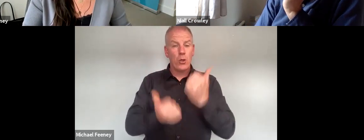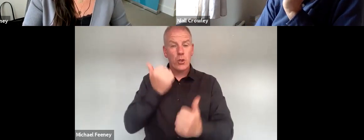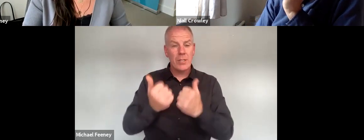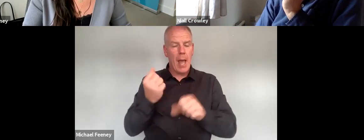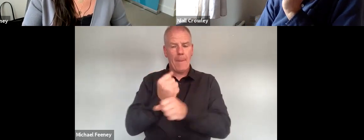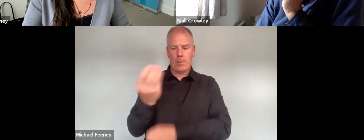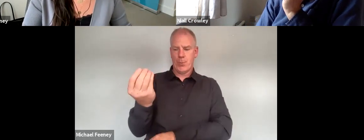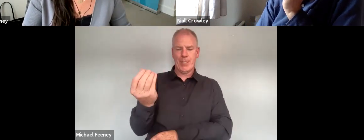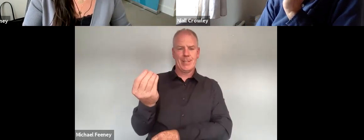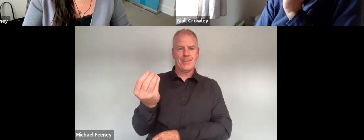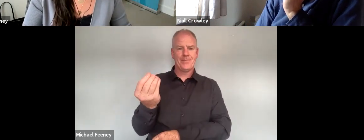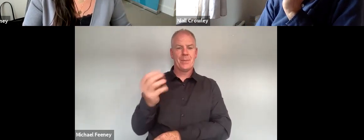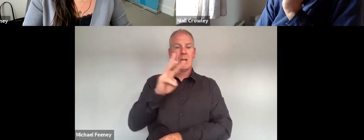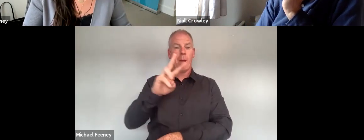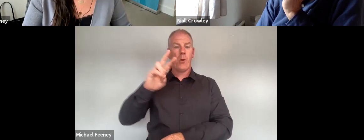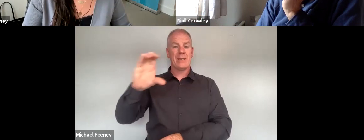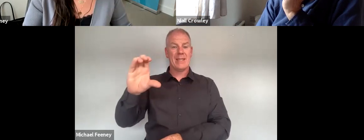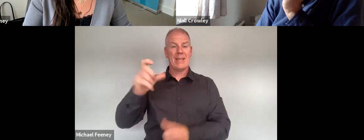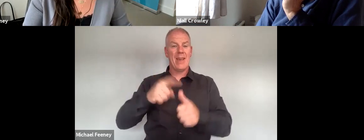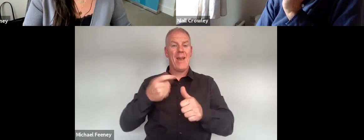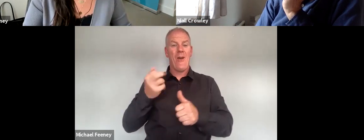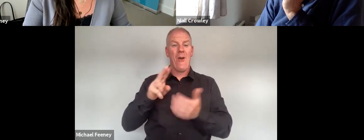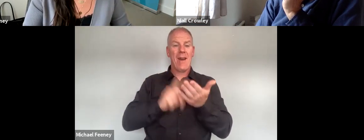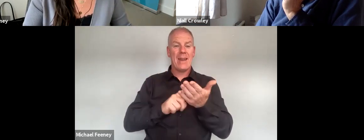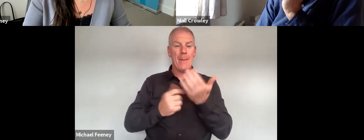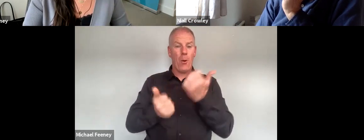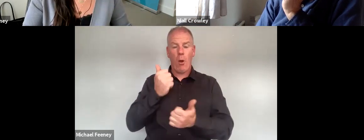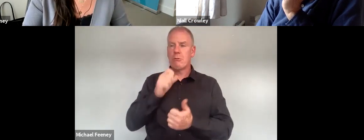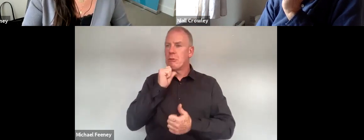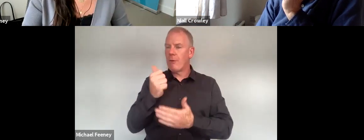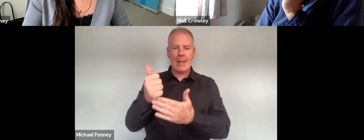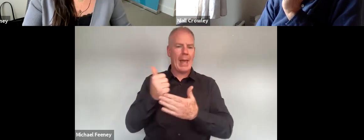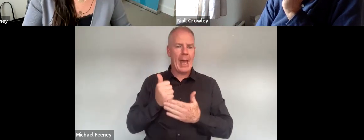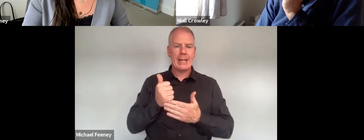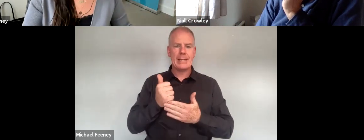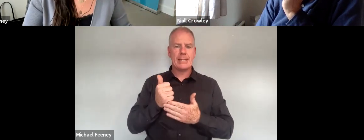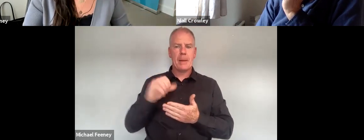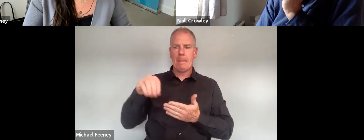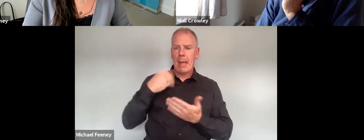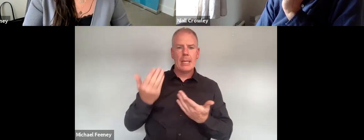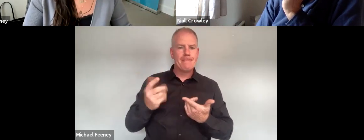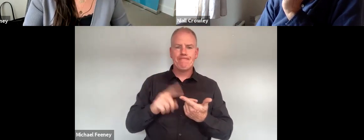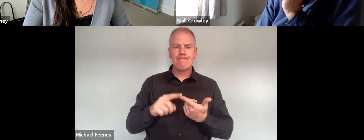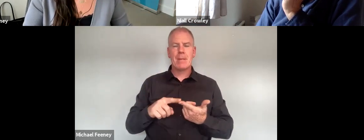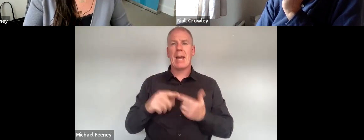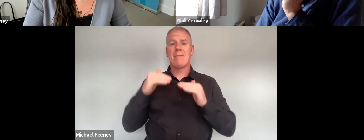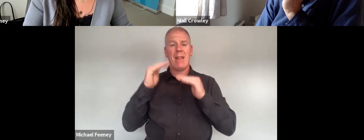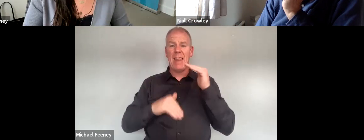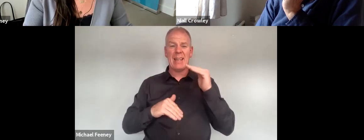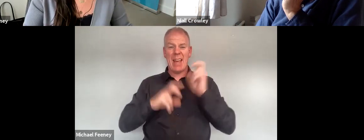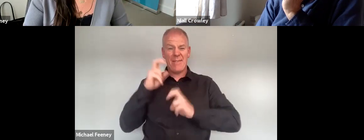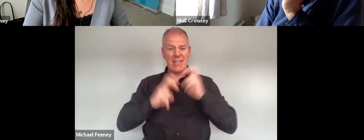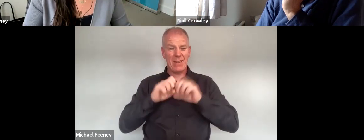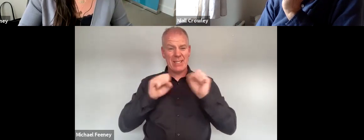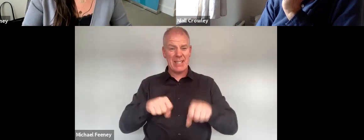before the WRC or the Labour Court do not qualify for civil legal aid as it stands and even in a less adversarial system it does raise